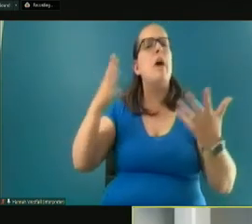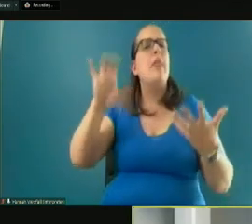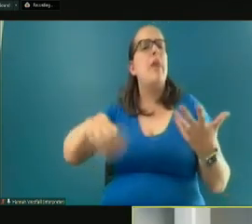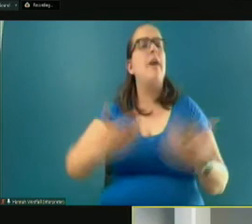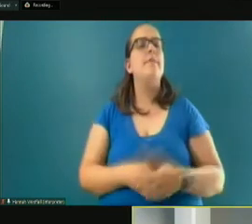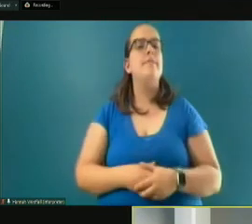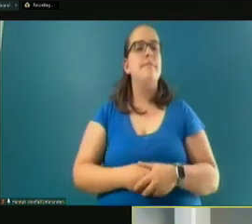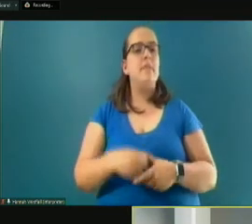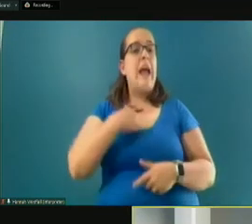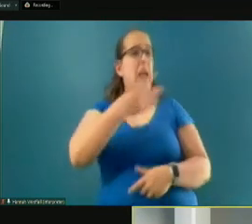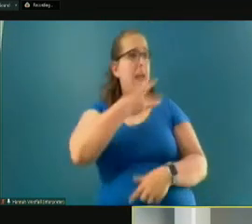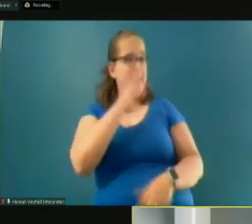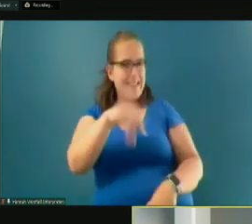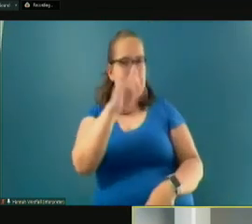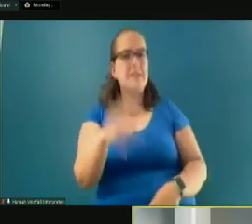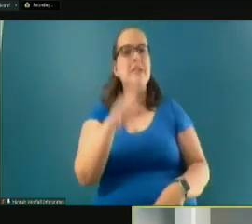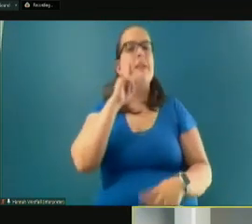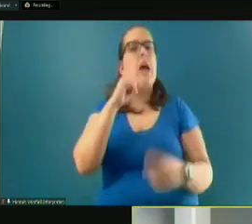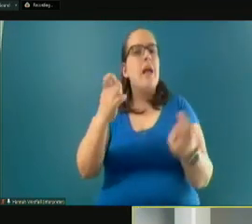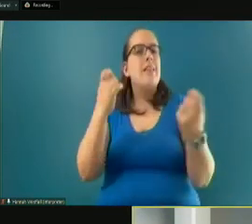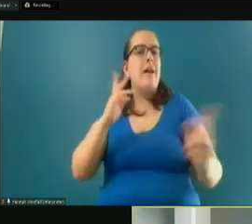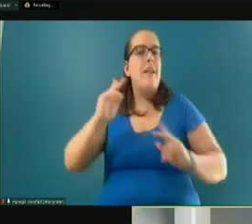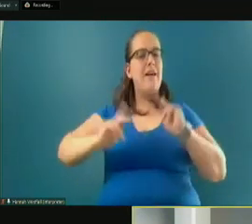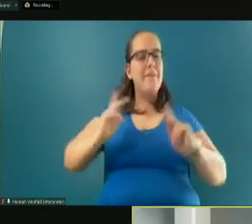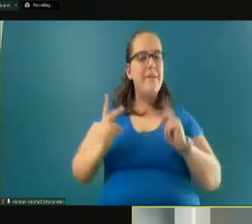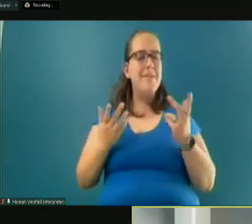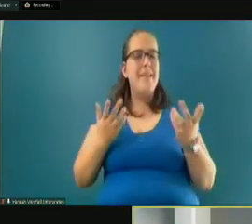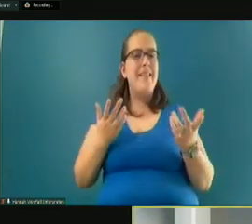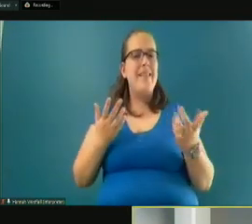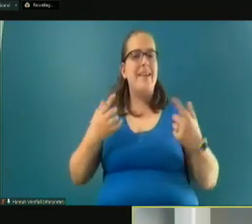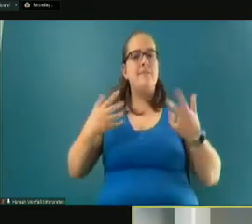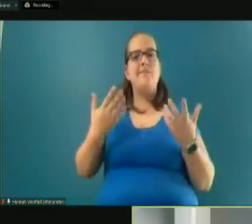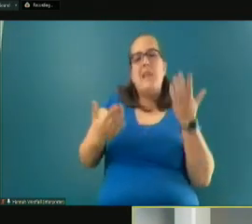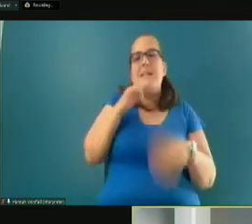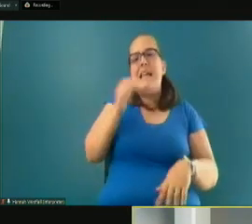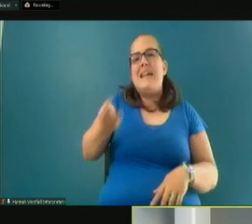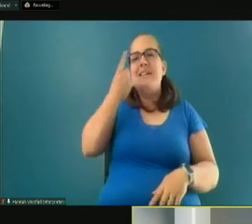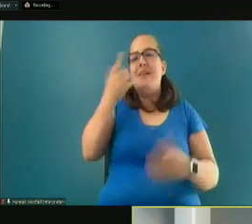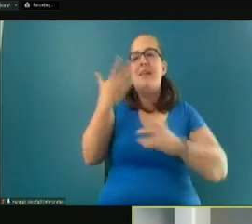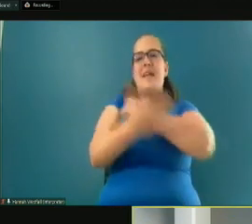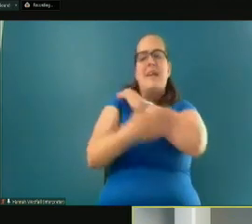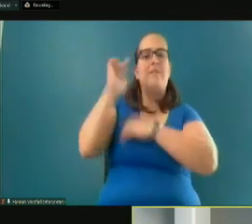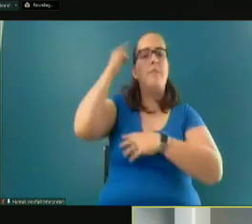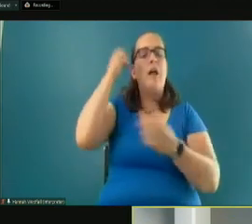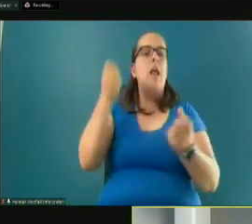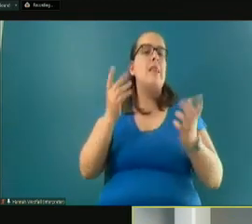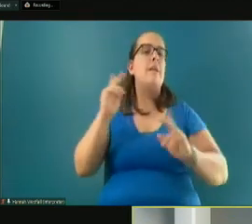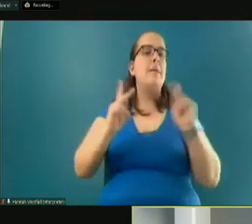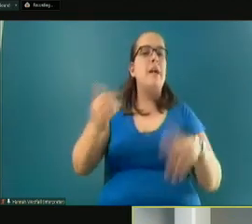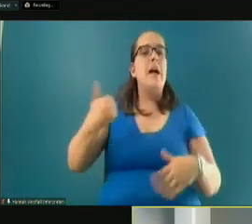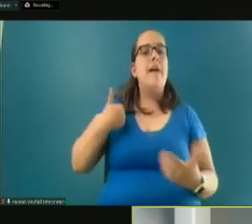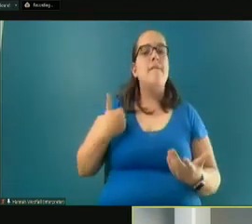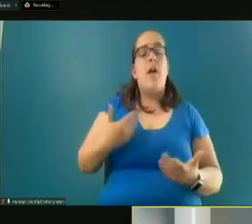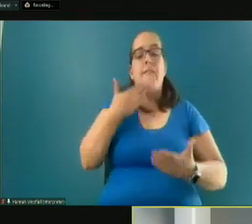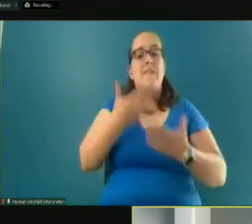I like this question because I think a lot of people don't necessarily understand what county governments do. lot of people have a good